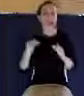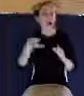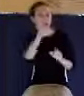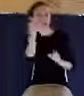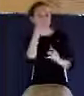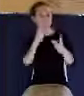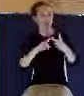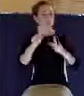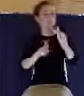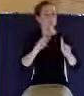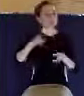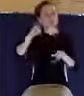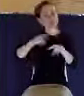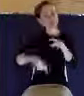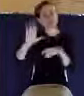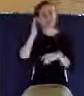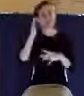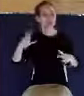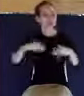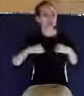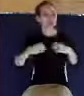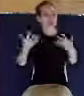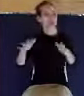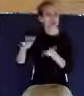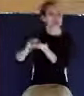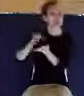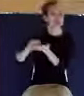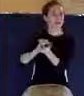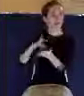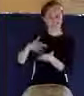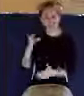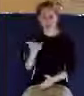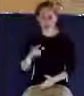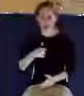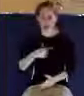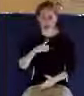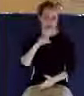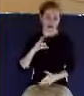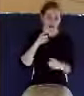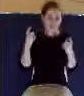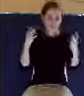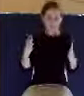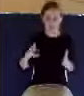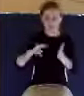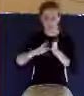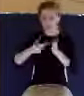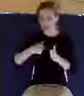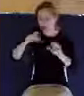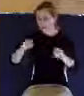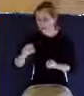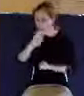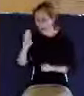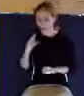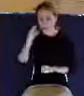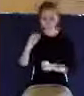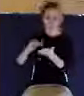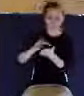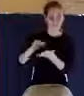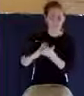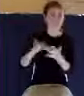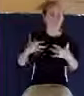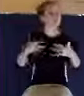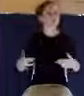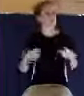They're tyrannized by their emotions. They feel like, you know, they're such a sinner that they can't be forgiven. And normally a person who thinks like this,